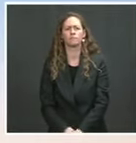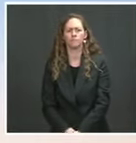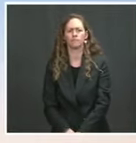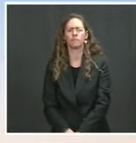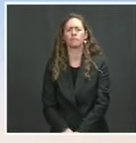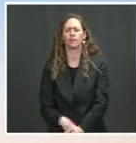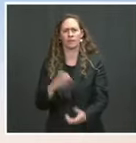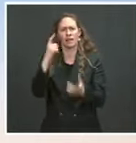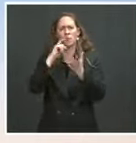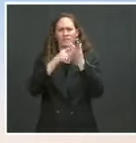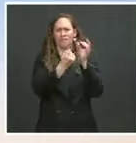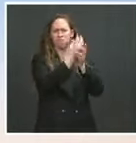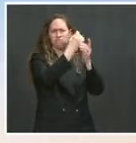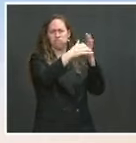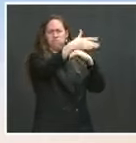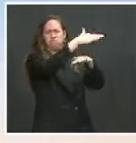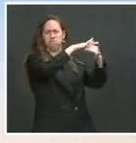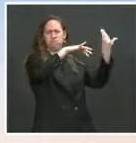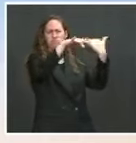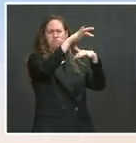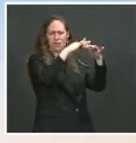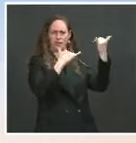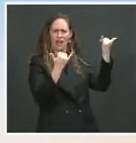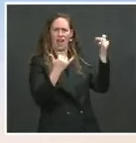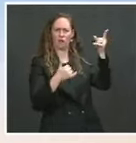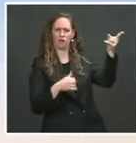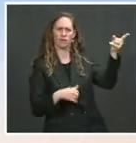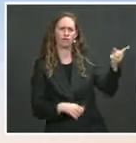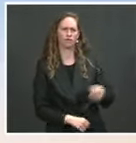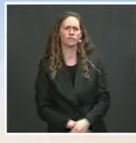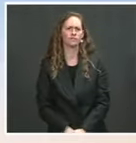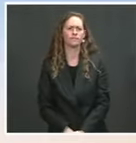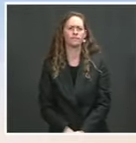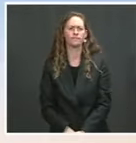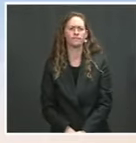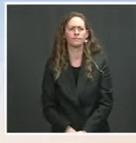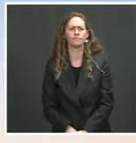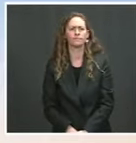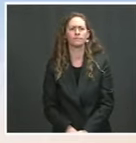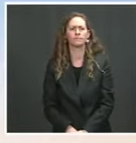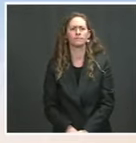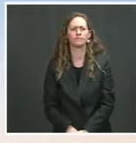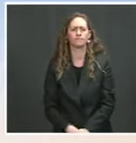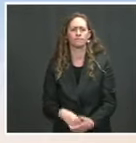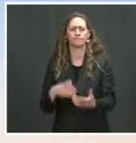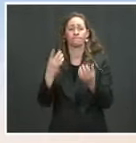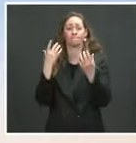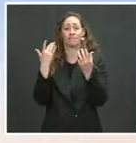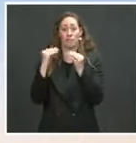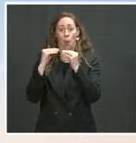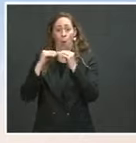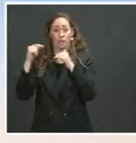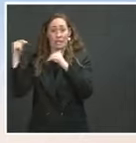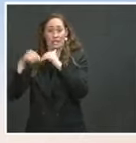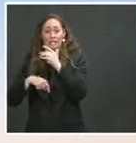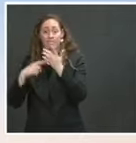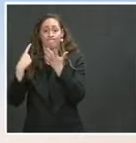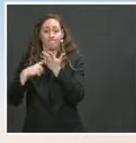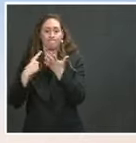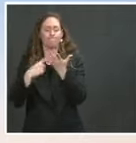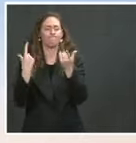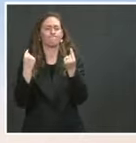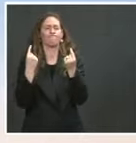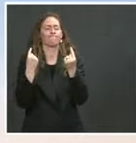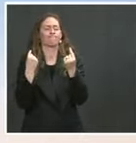Well, I don't have anything to preview in terms of additional assistance. I will say that we have an important relationship,